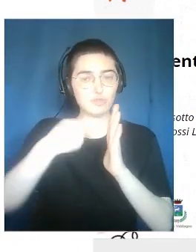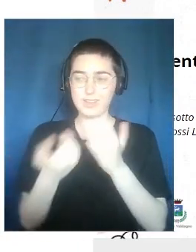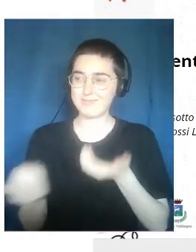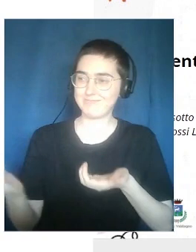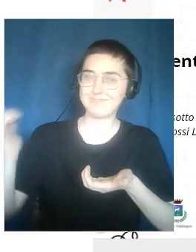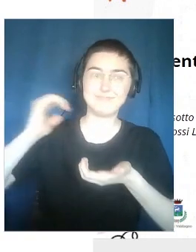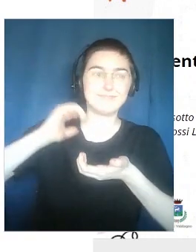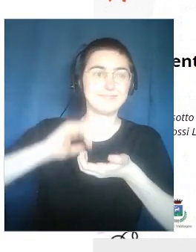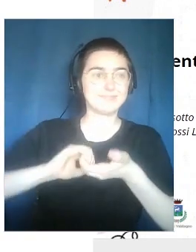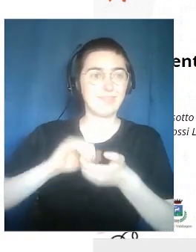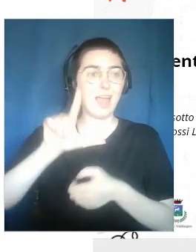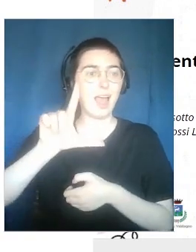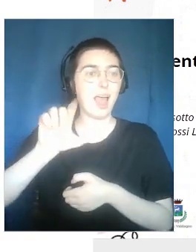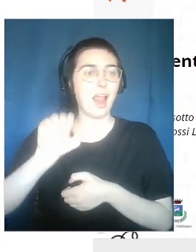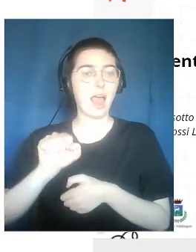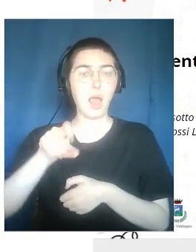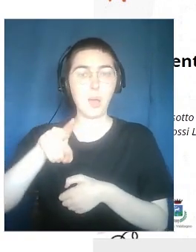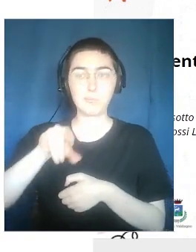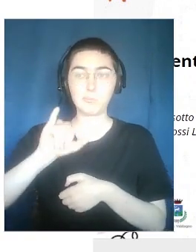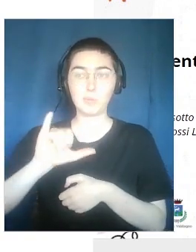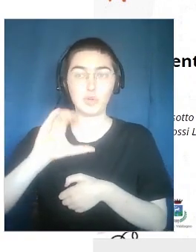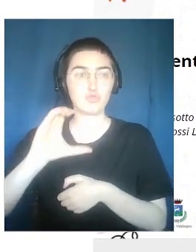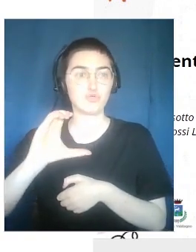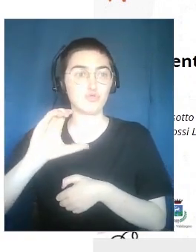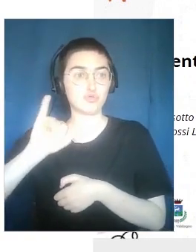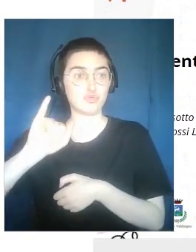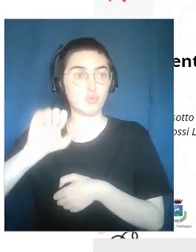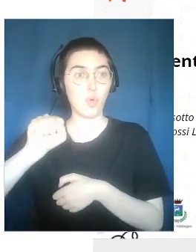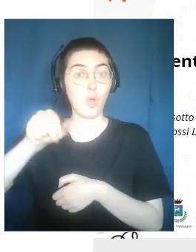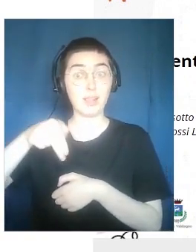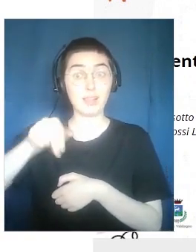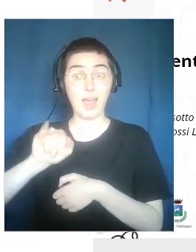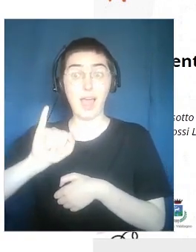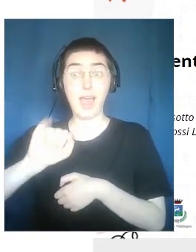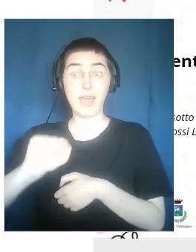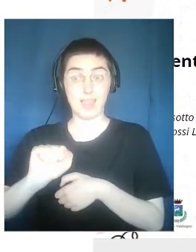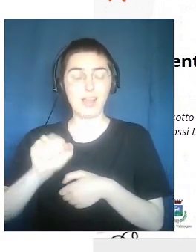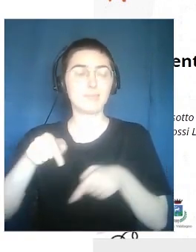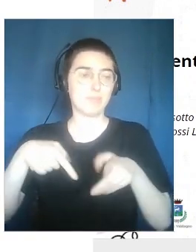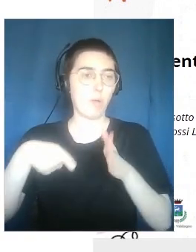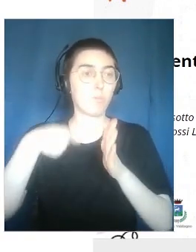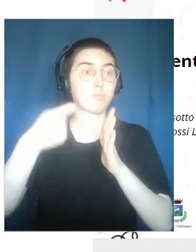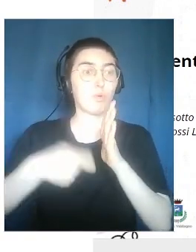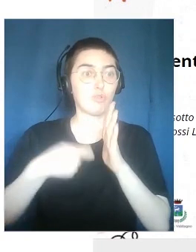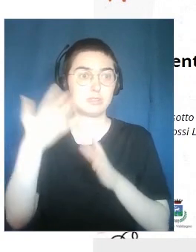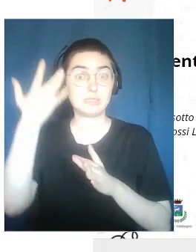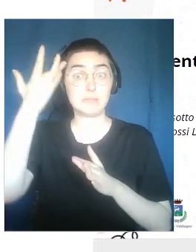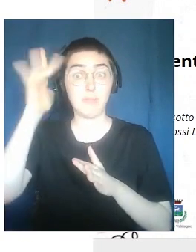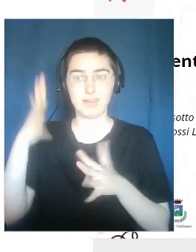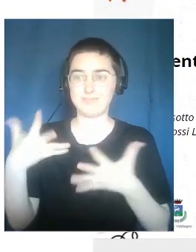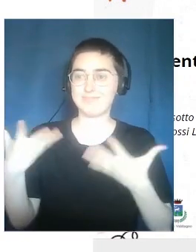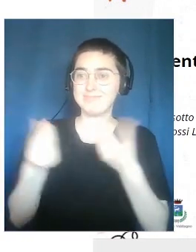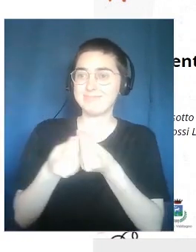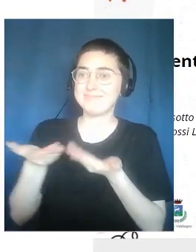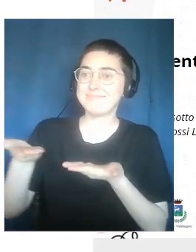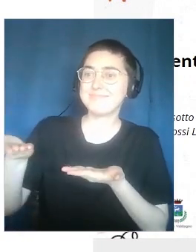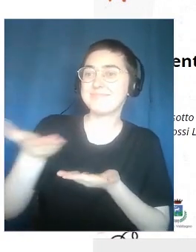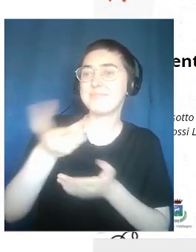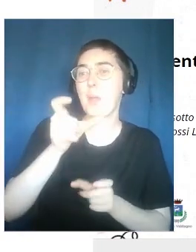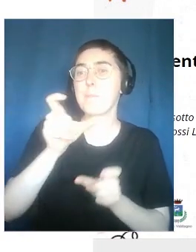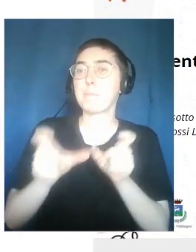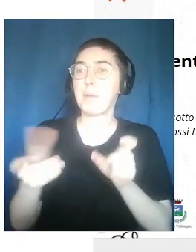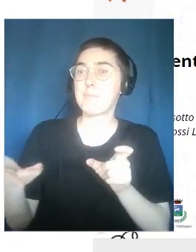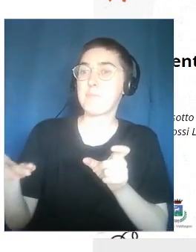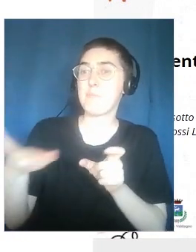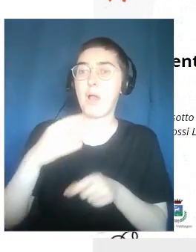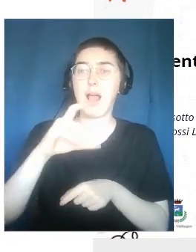We will do it as a part of this month's project that allowed the organization of these webinars. have